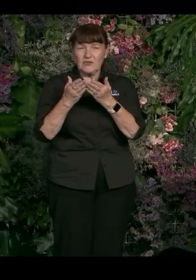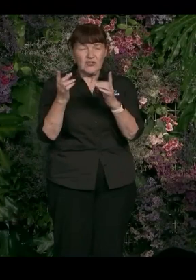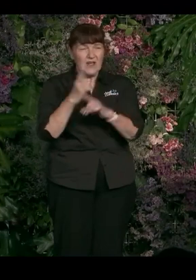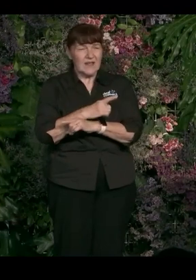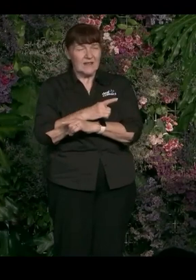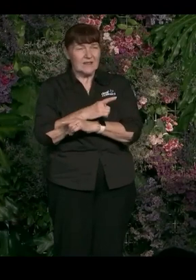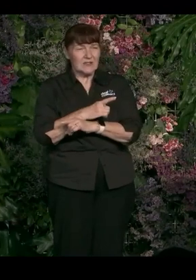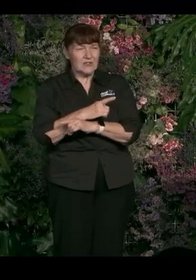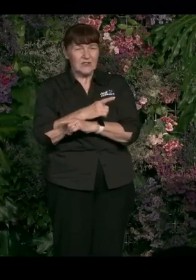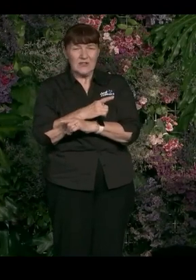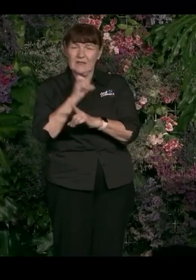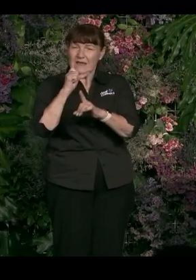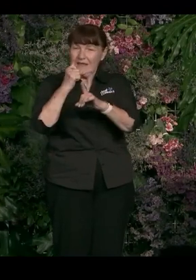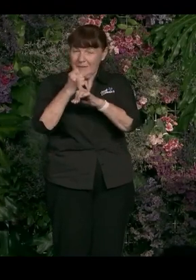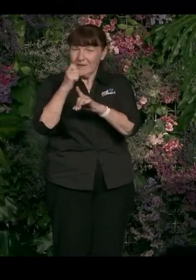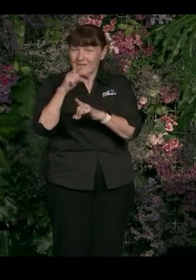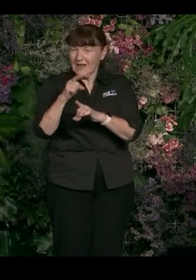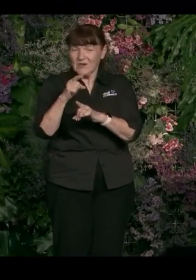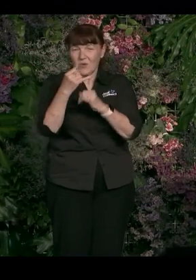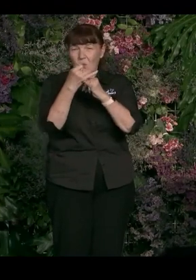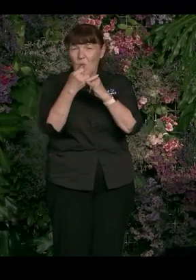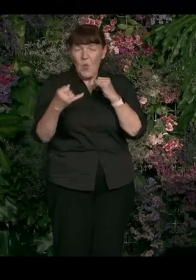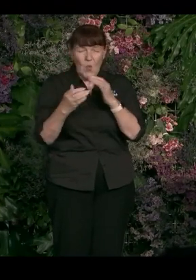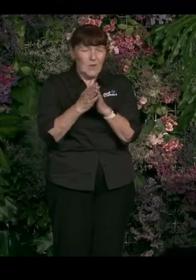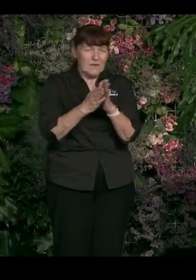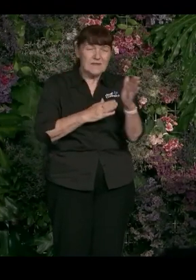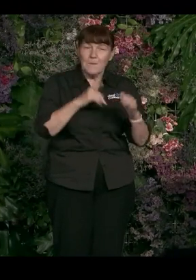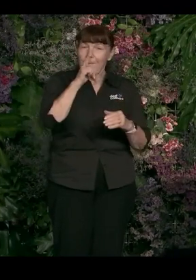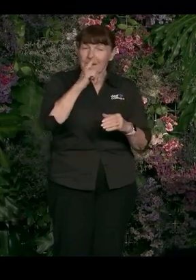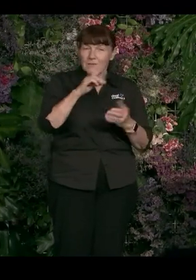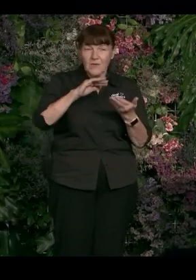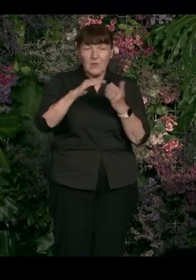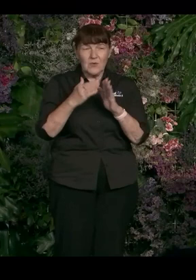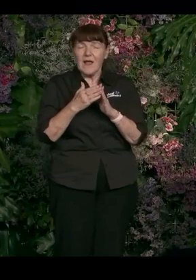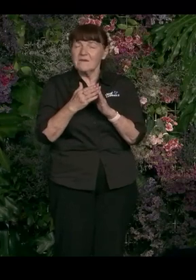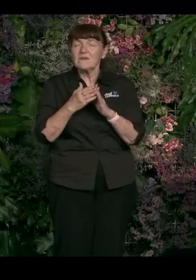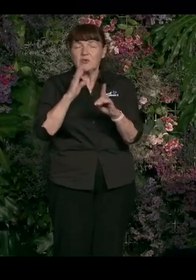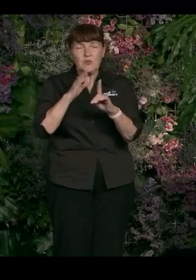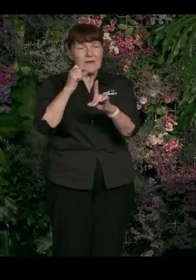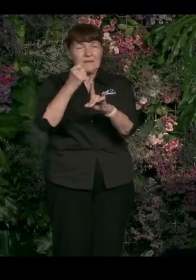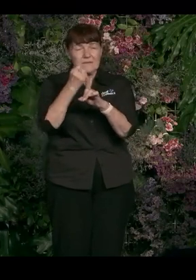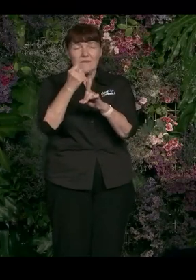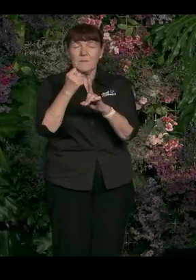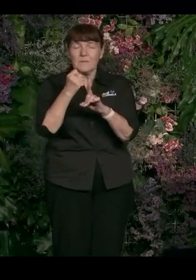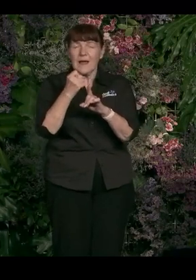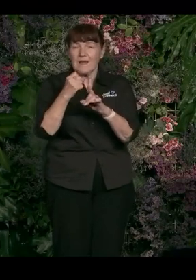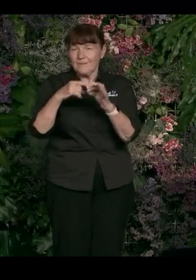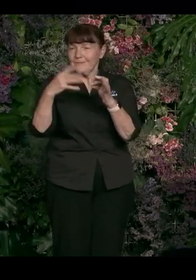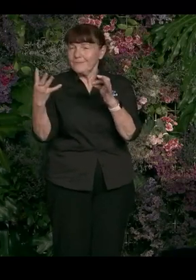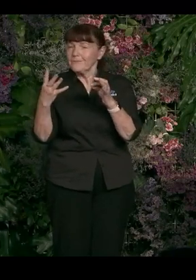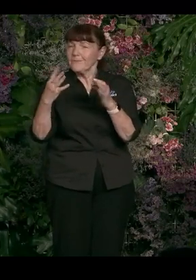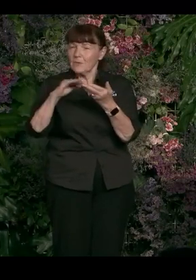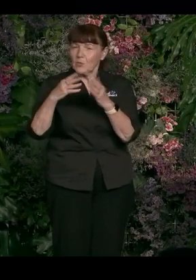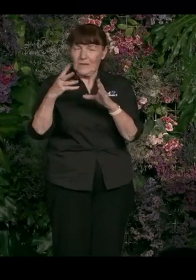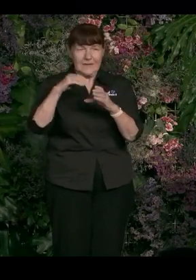and the impact of that on the most vulnerable in the community has a direct impact on LGBTI inclusion. The reason for that, I mean,